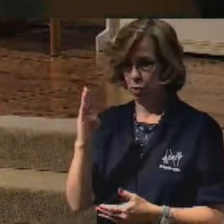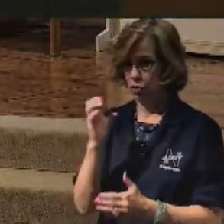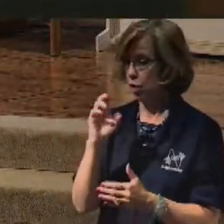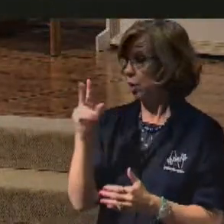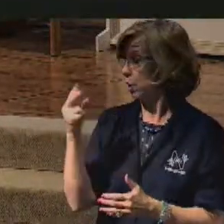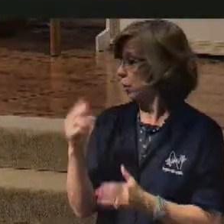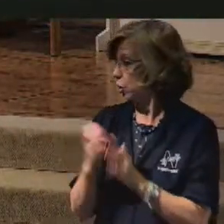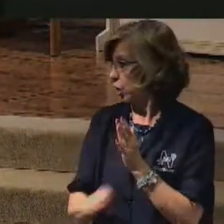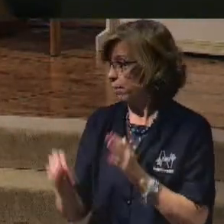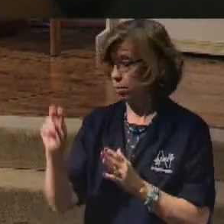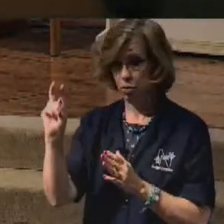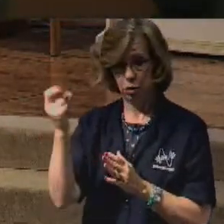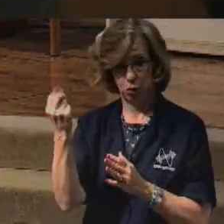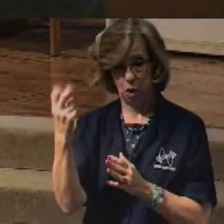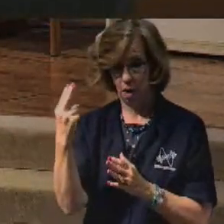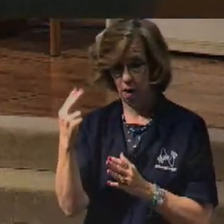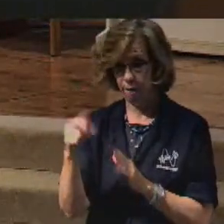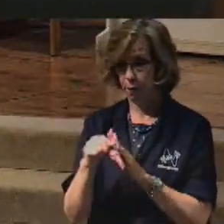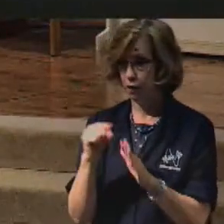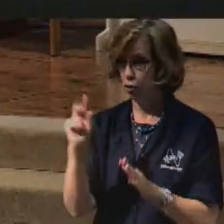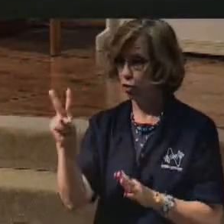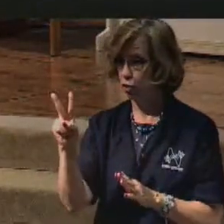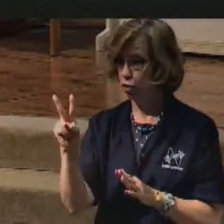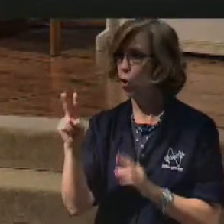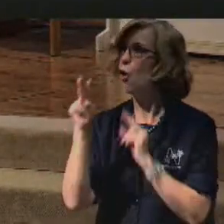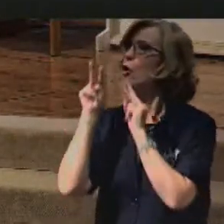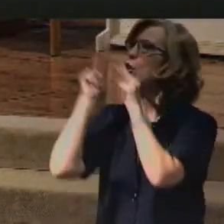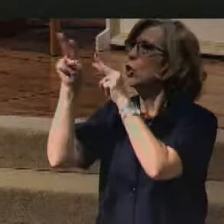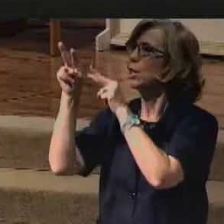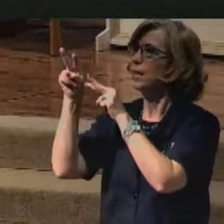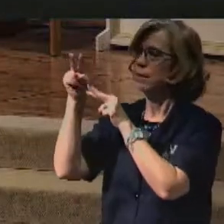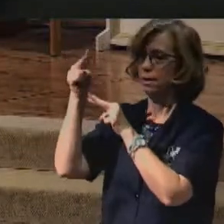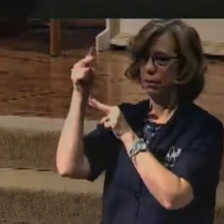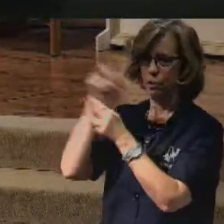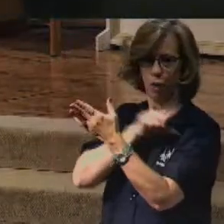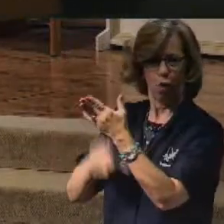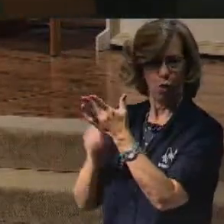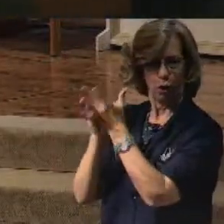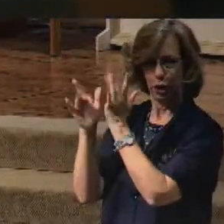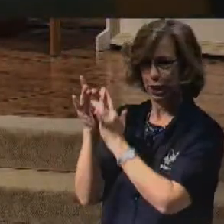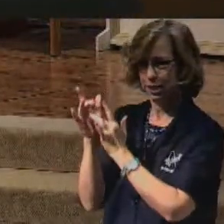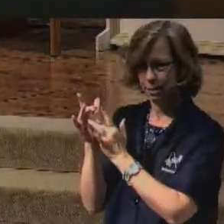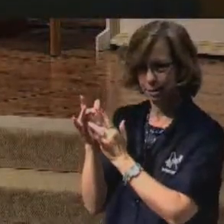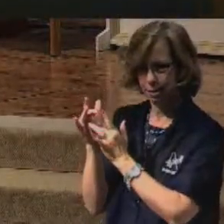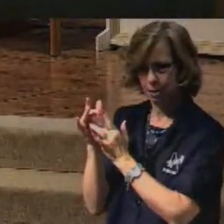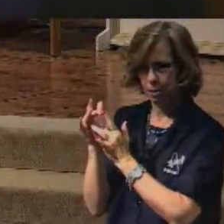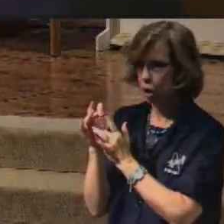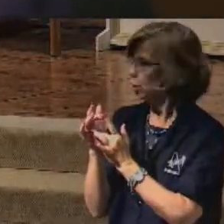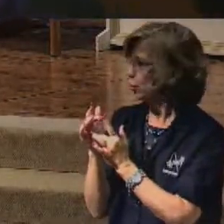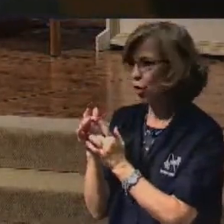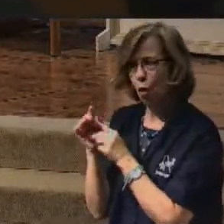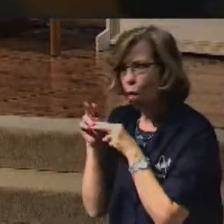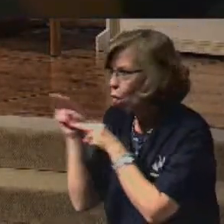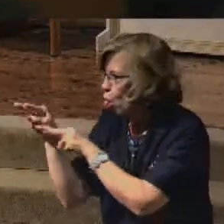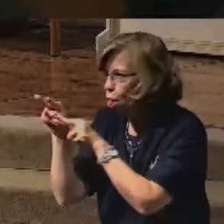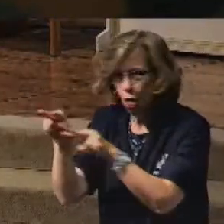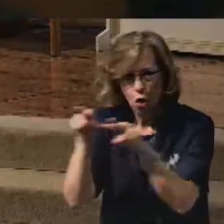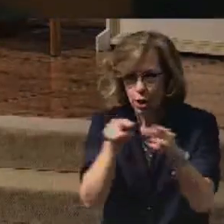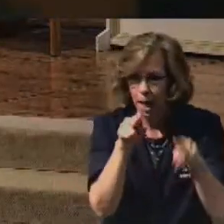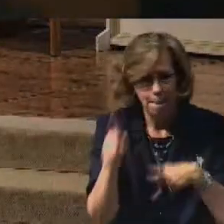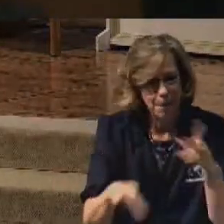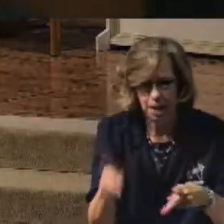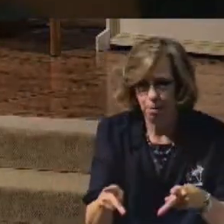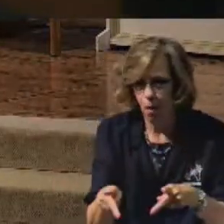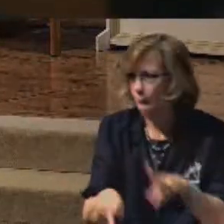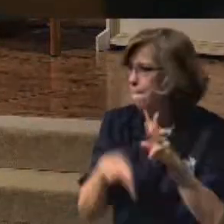Looking unto Jesus, the author and finisher of our faith. If you look at people, people will let you